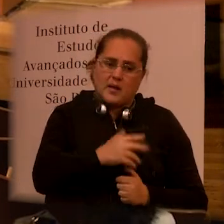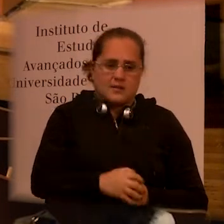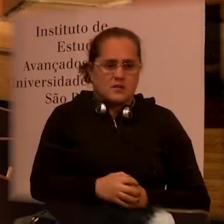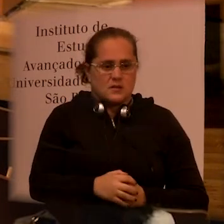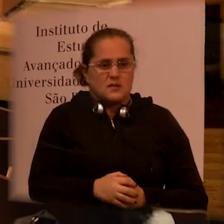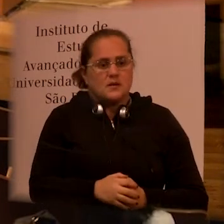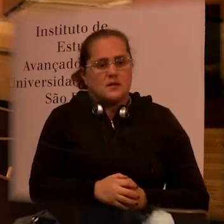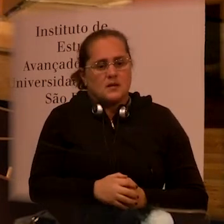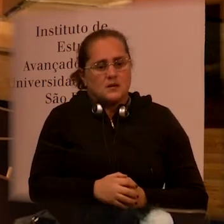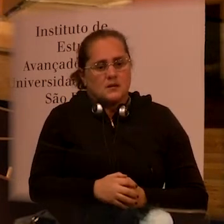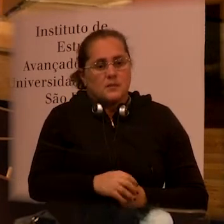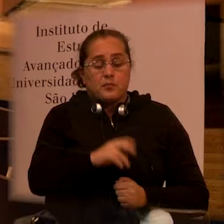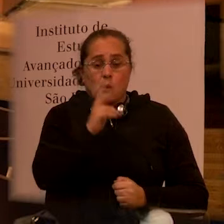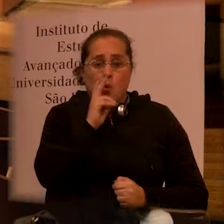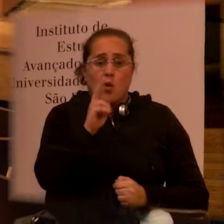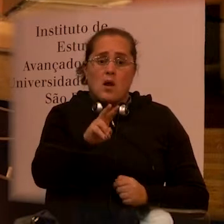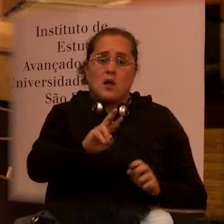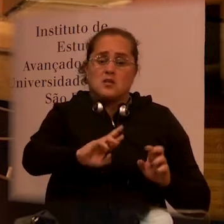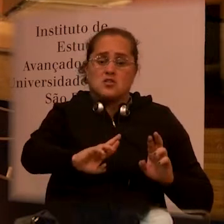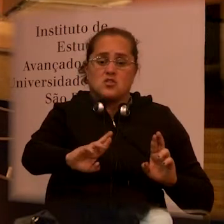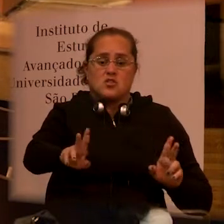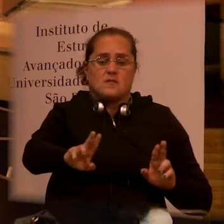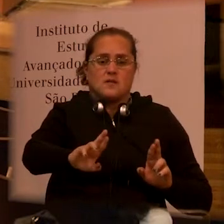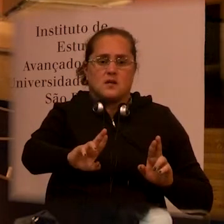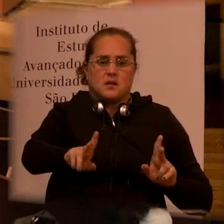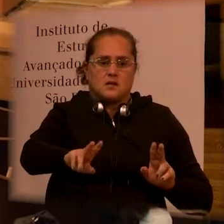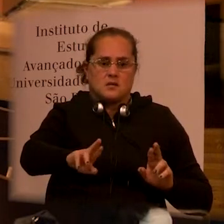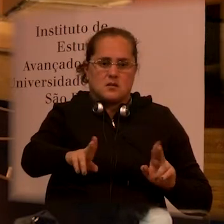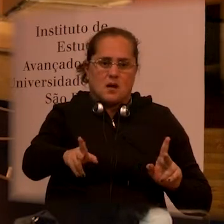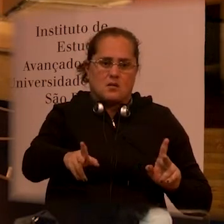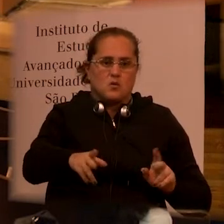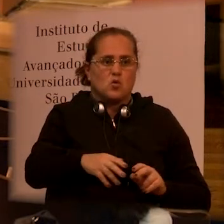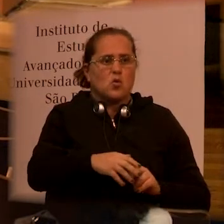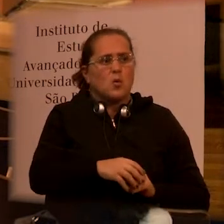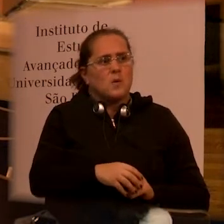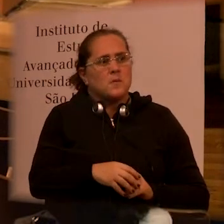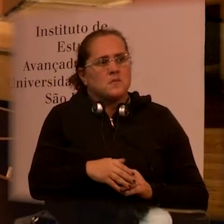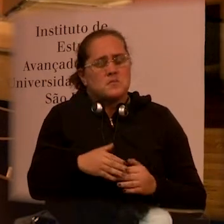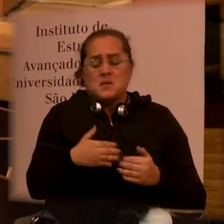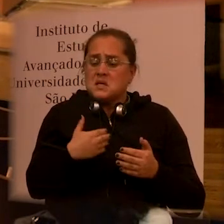stronger effort and also a different view